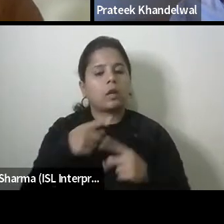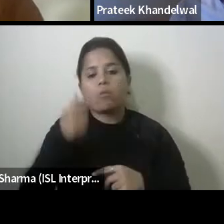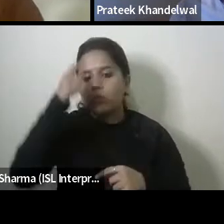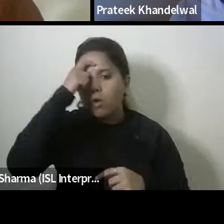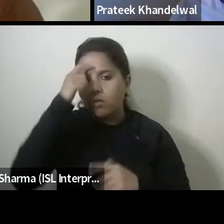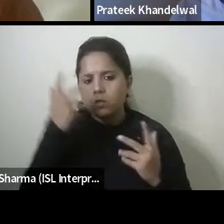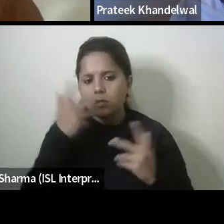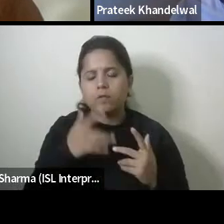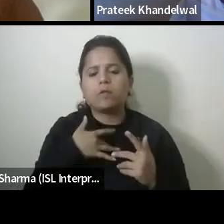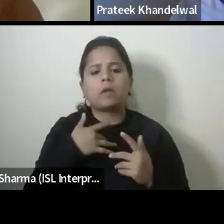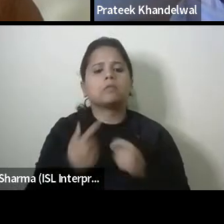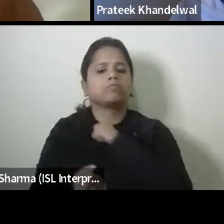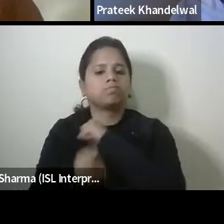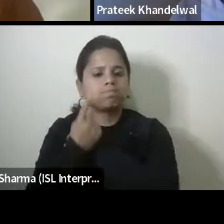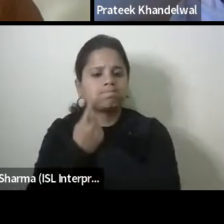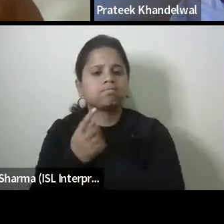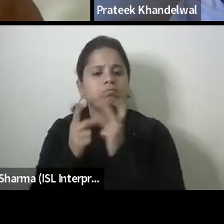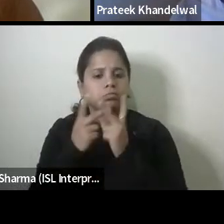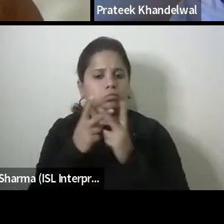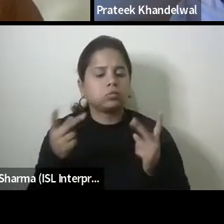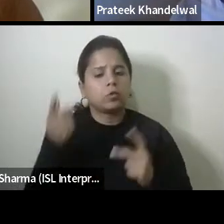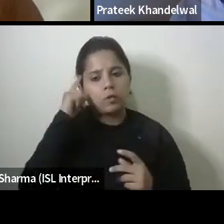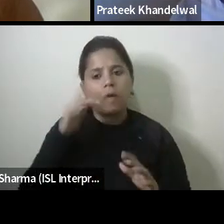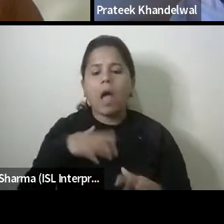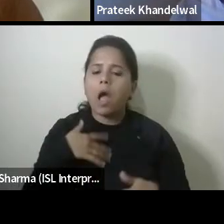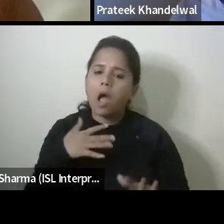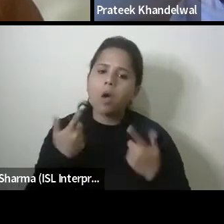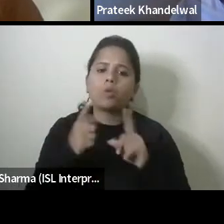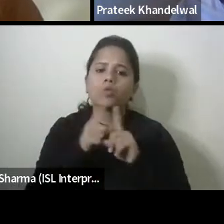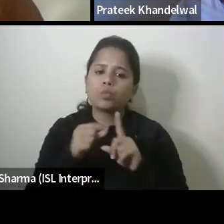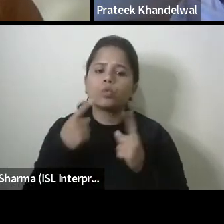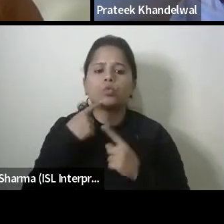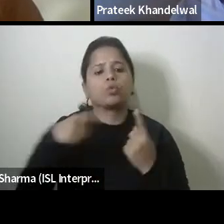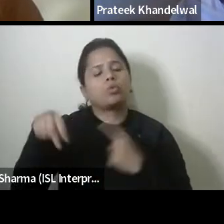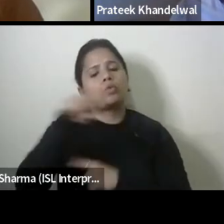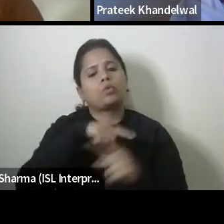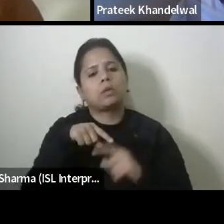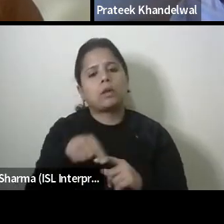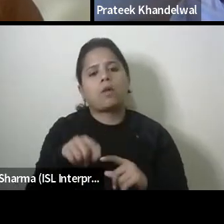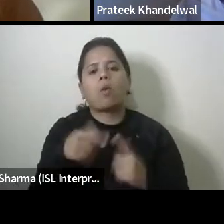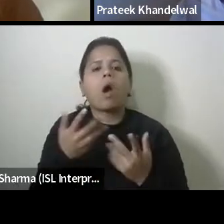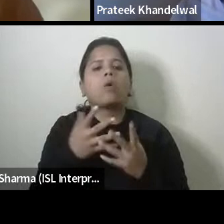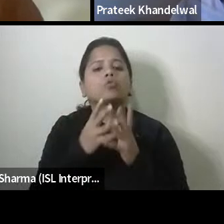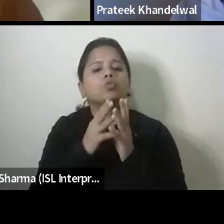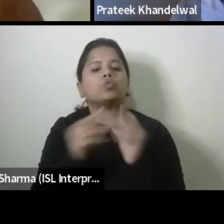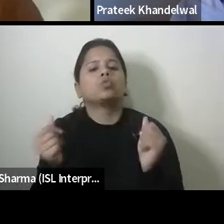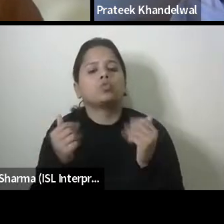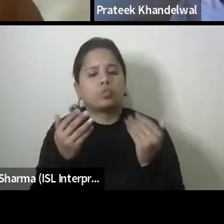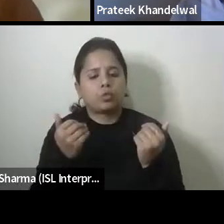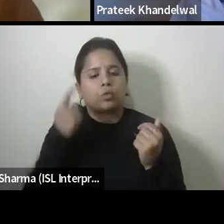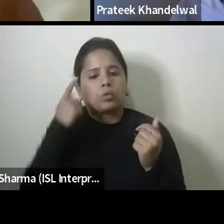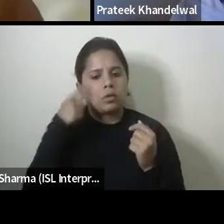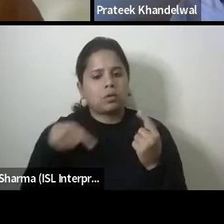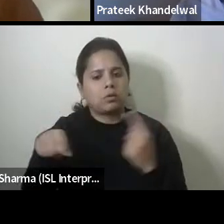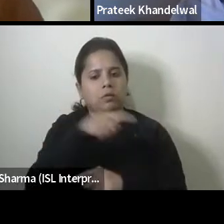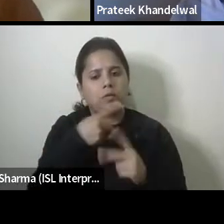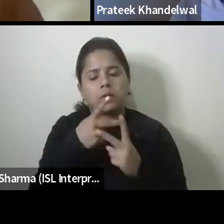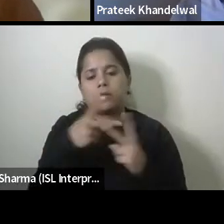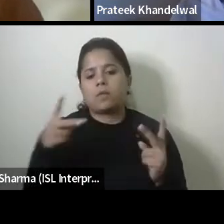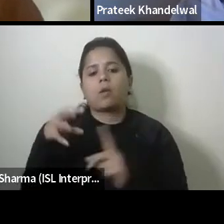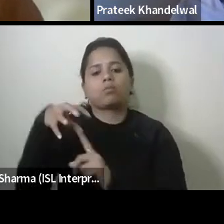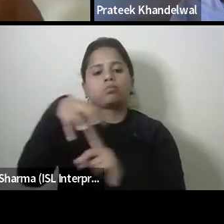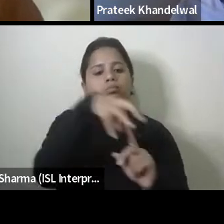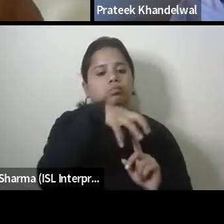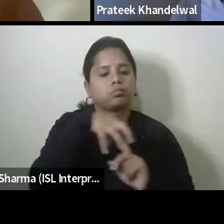uh coming through and then um kind of come to resolutions which would you know cut across different departments